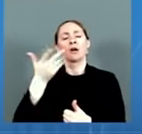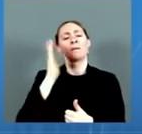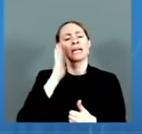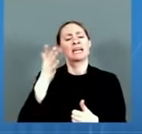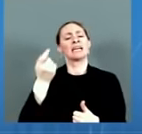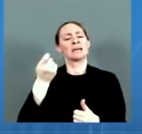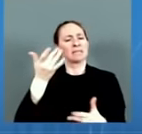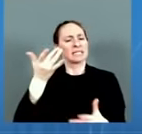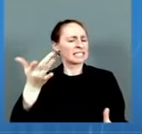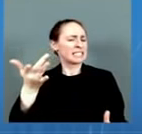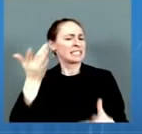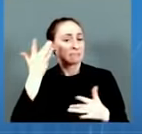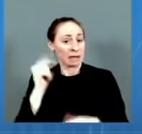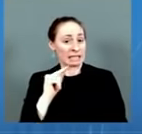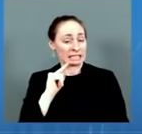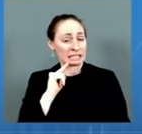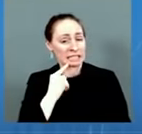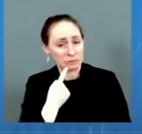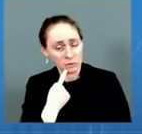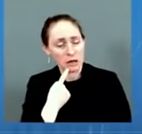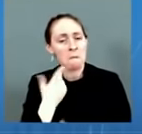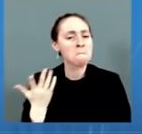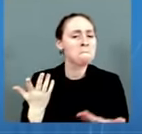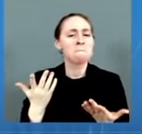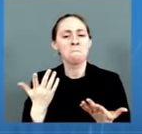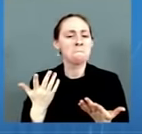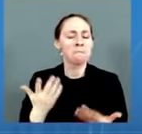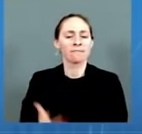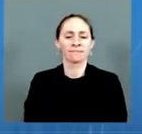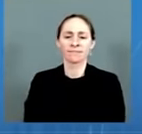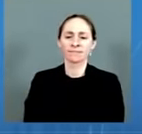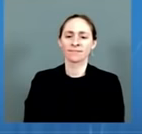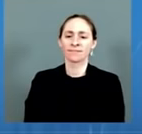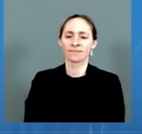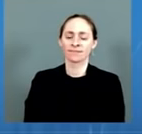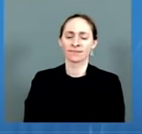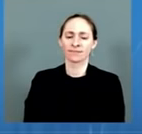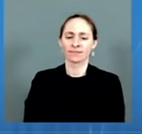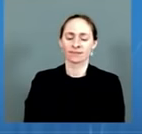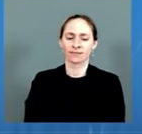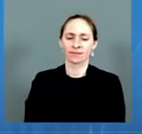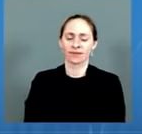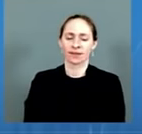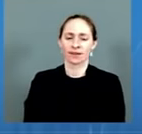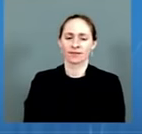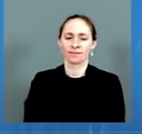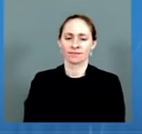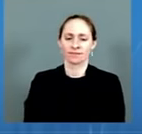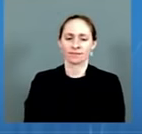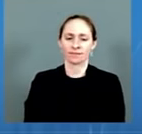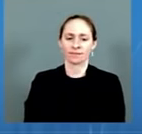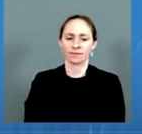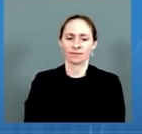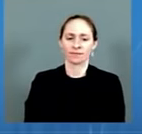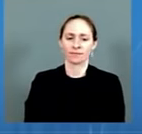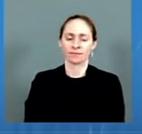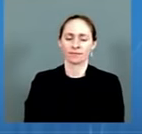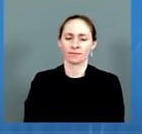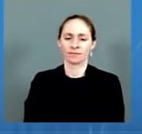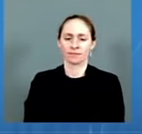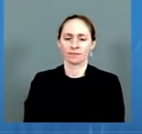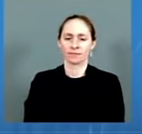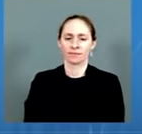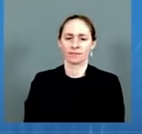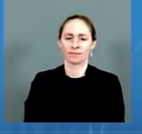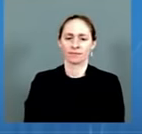look at the delta in the blue boxes, you see that effectiveness is significantly lower when you